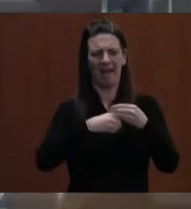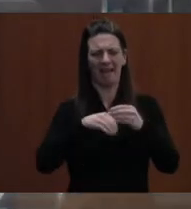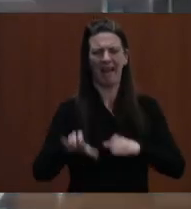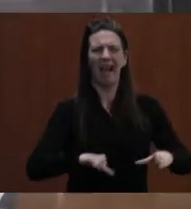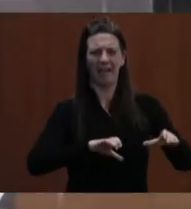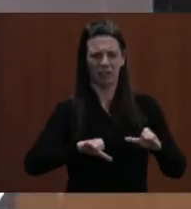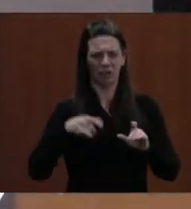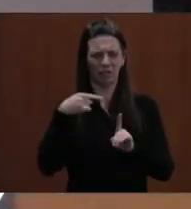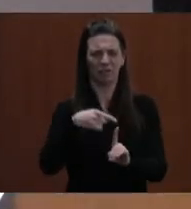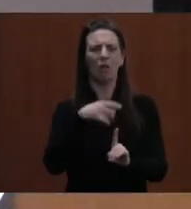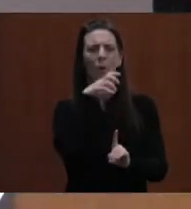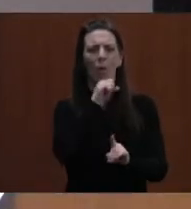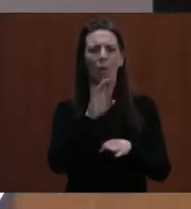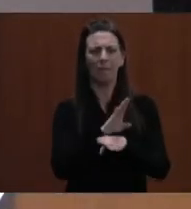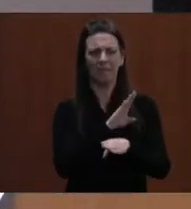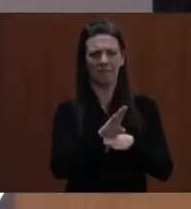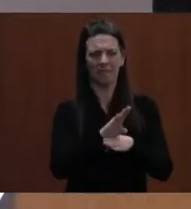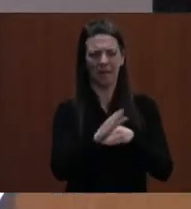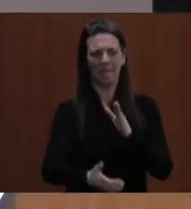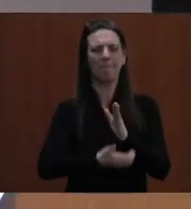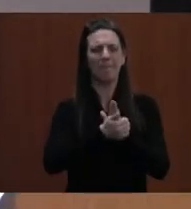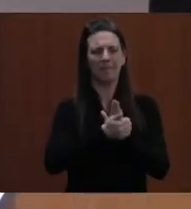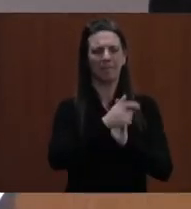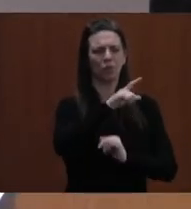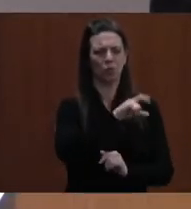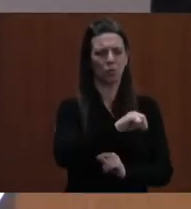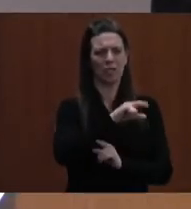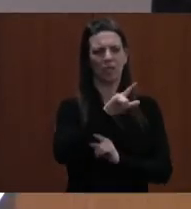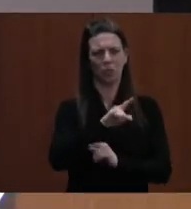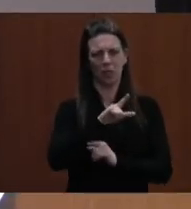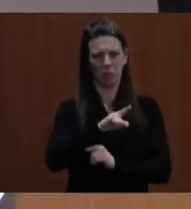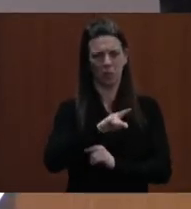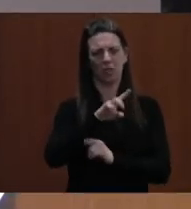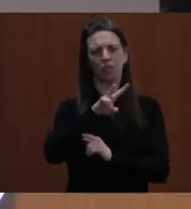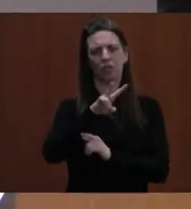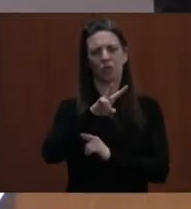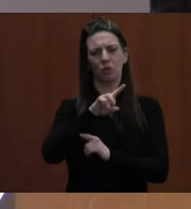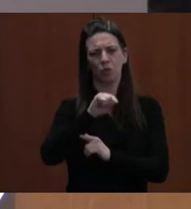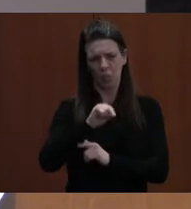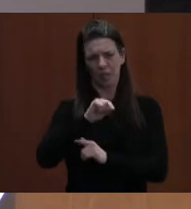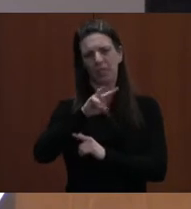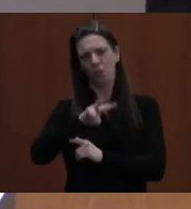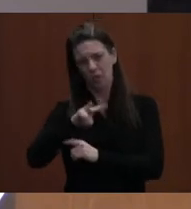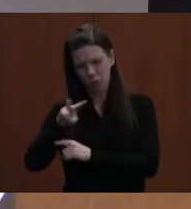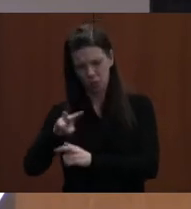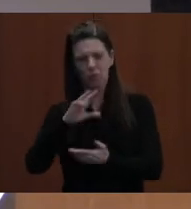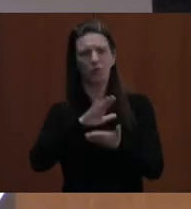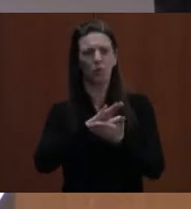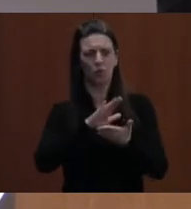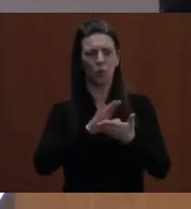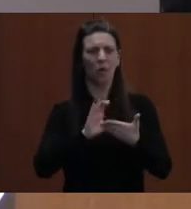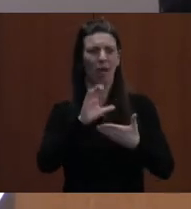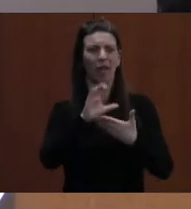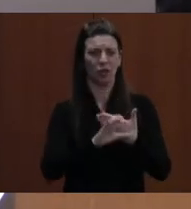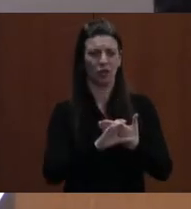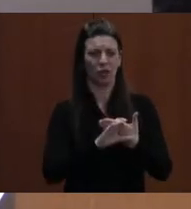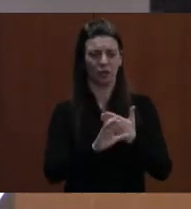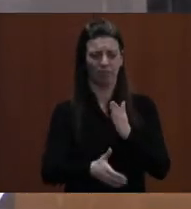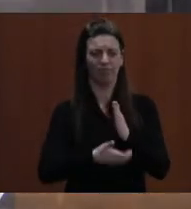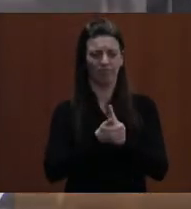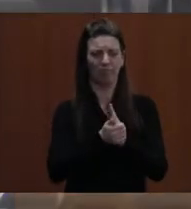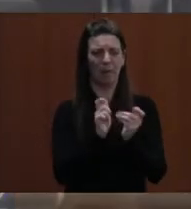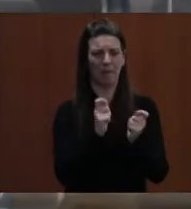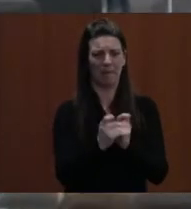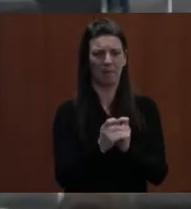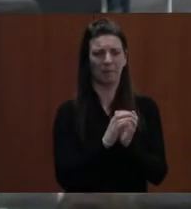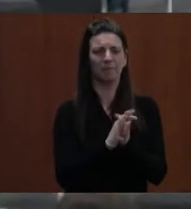titled amendment to the 2021-22 school calendar. Okay. Thank you. Is there